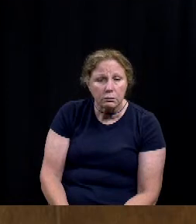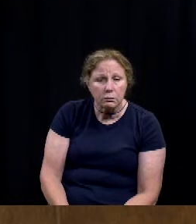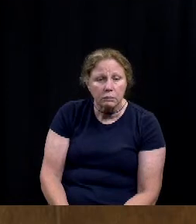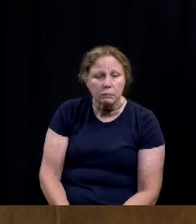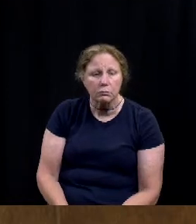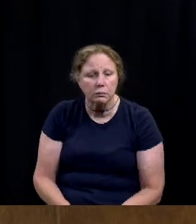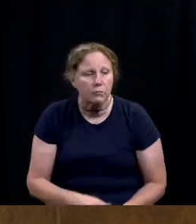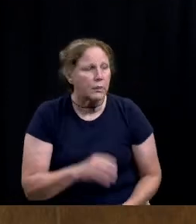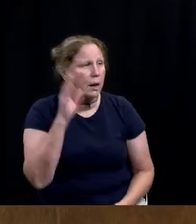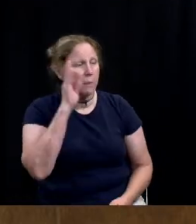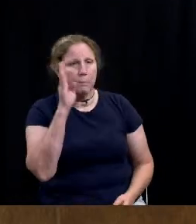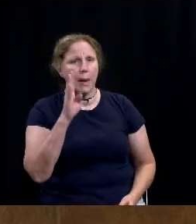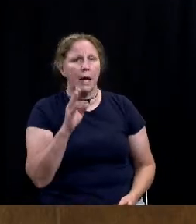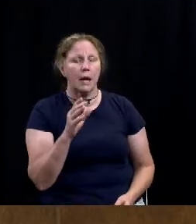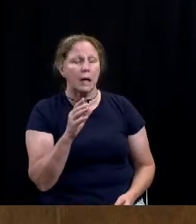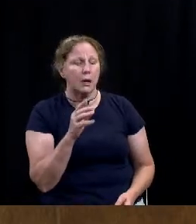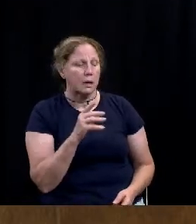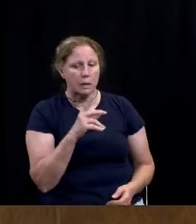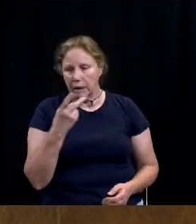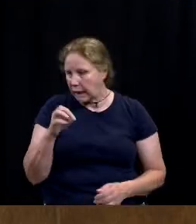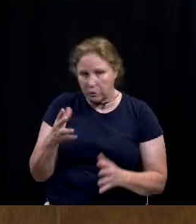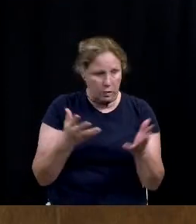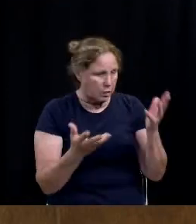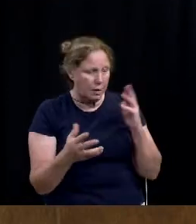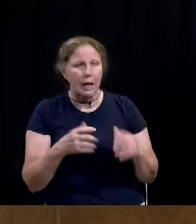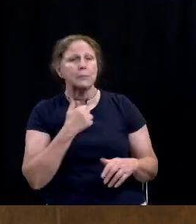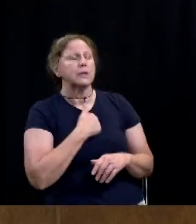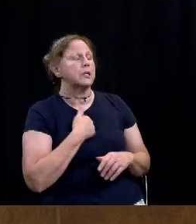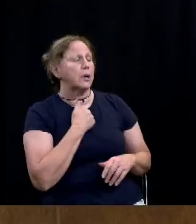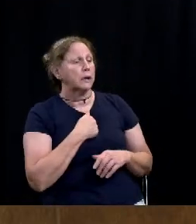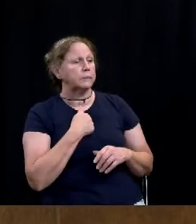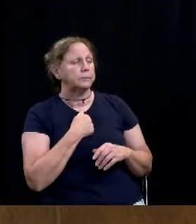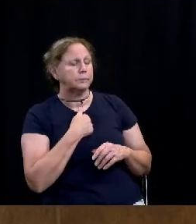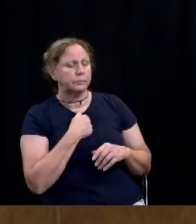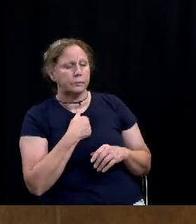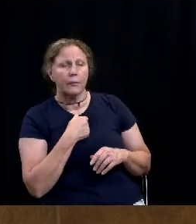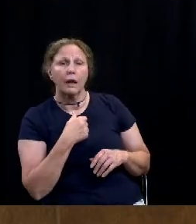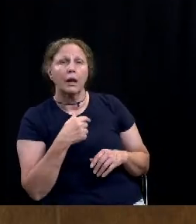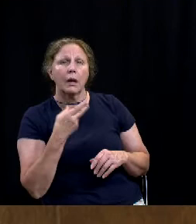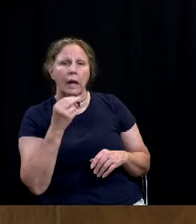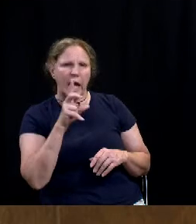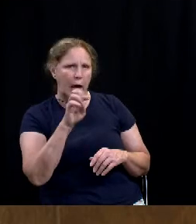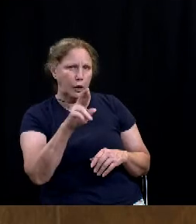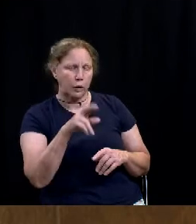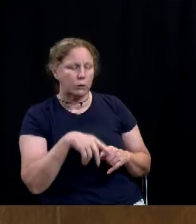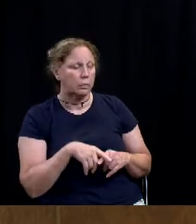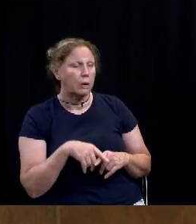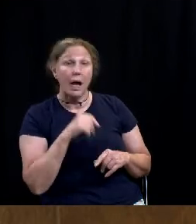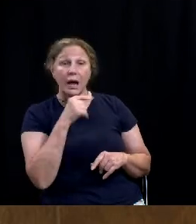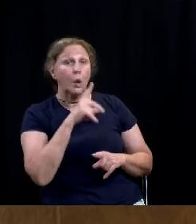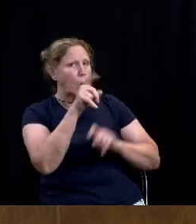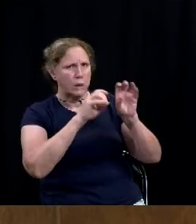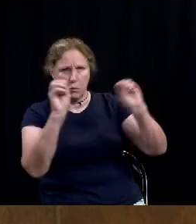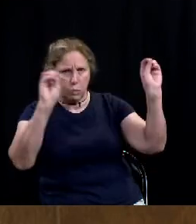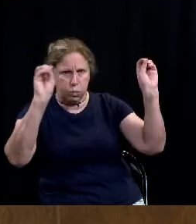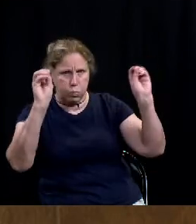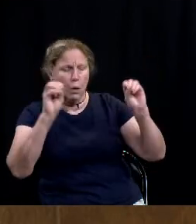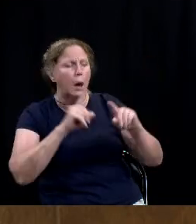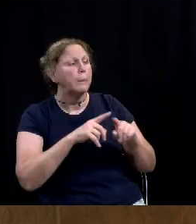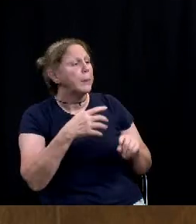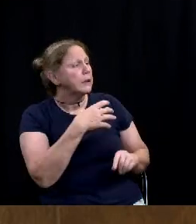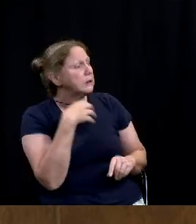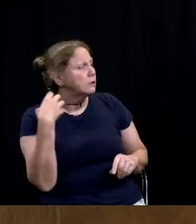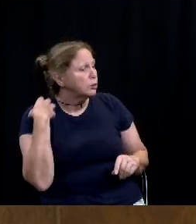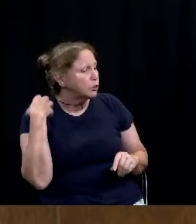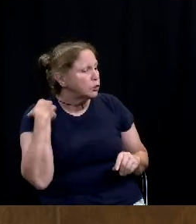mayor I don't have any sorry I don't have any questions but I just wanted to say chief thank you so much